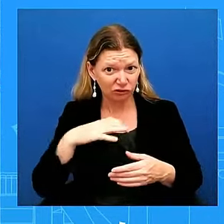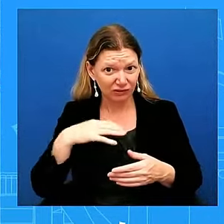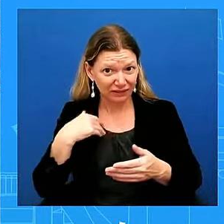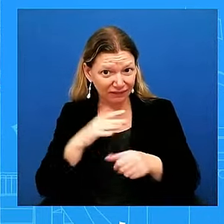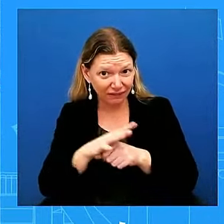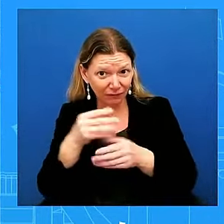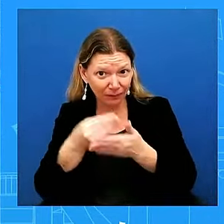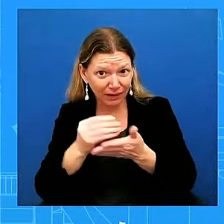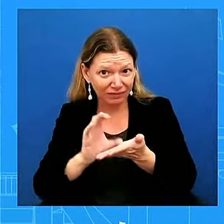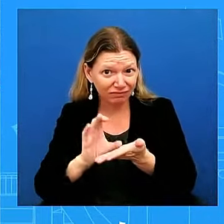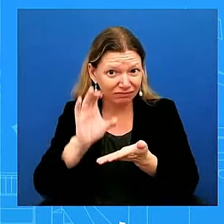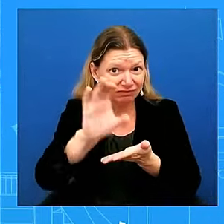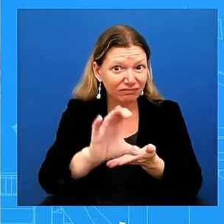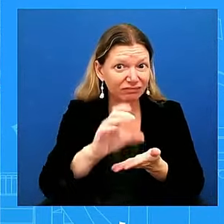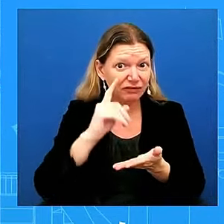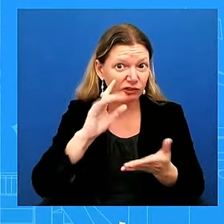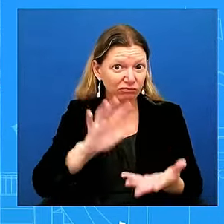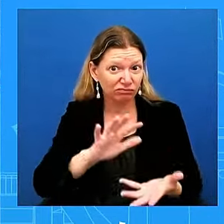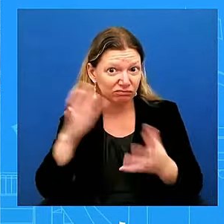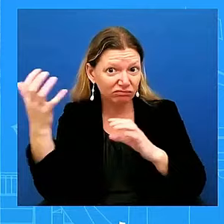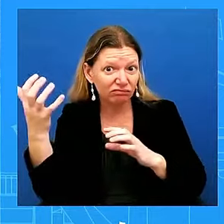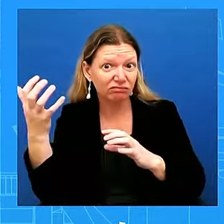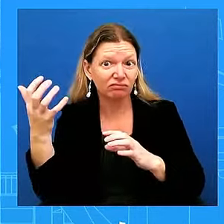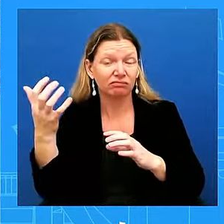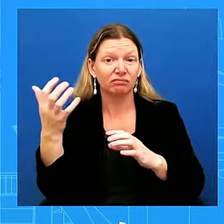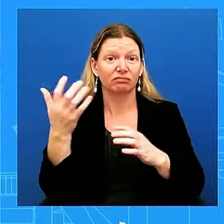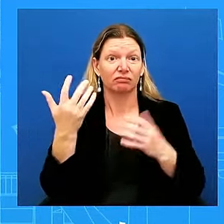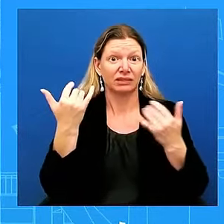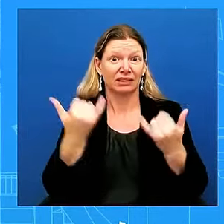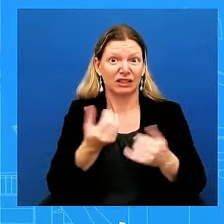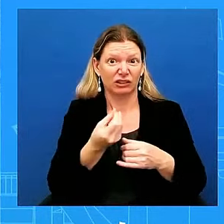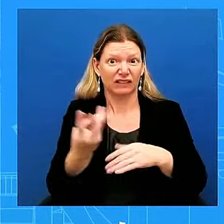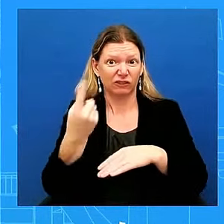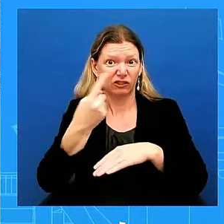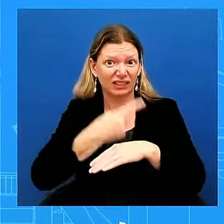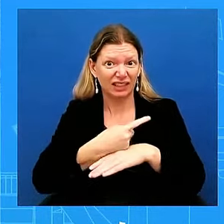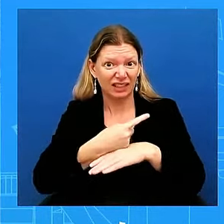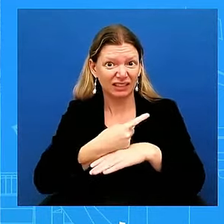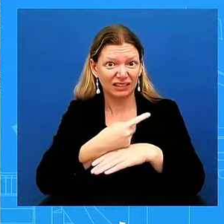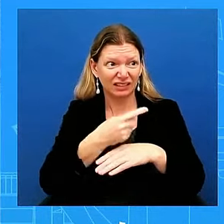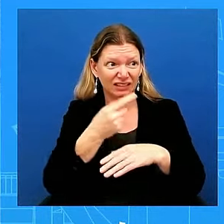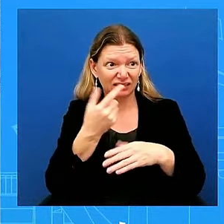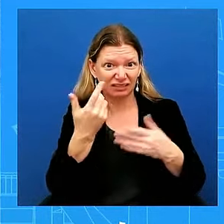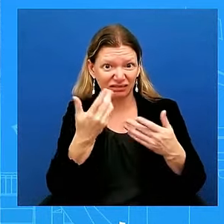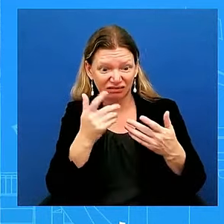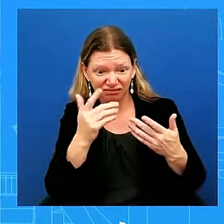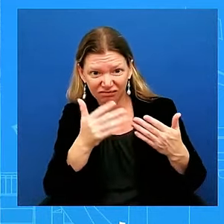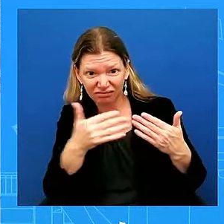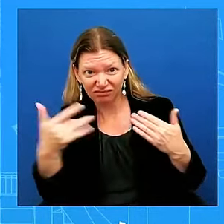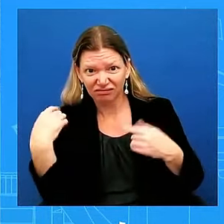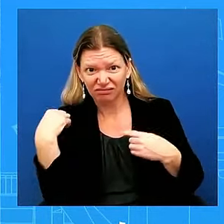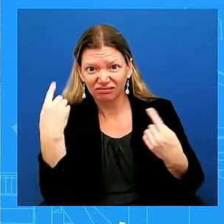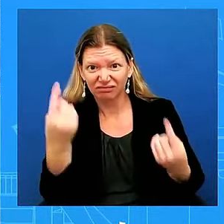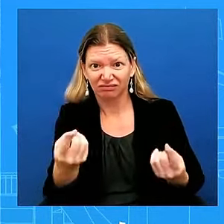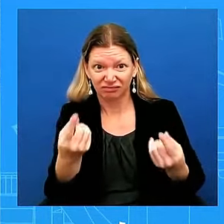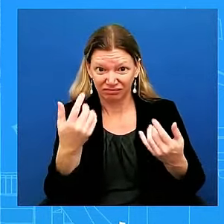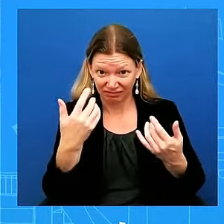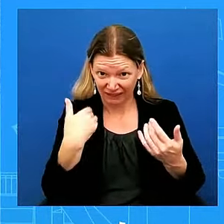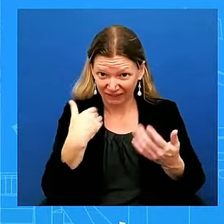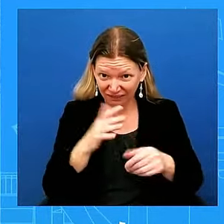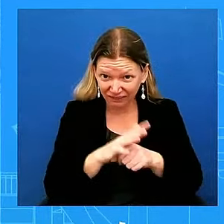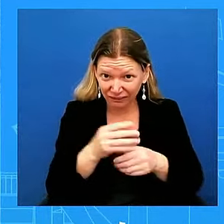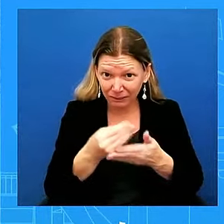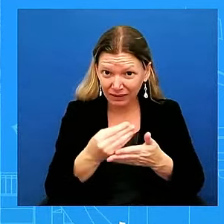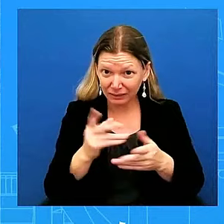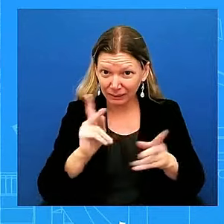damage and that large number of people still unaccounted for, the Homeland Security Secretary said that there's still search and rescue operations in many